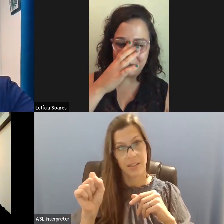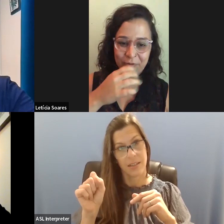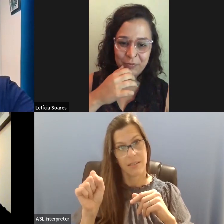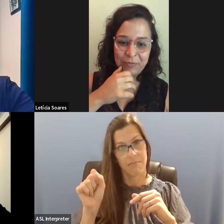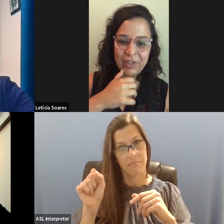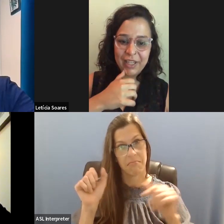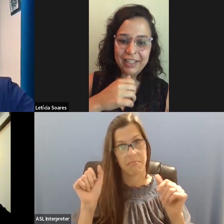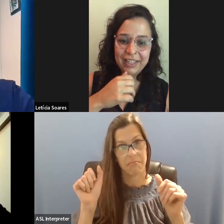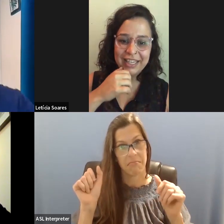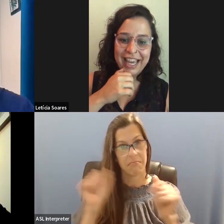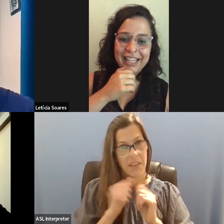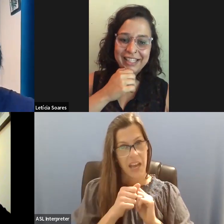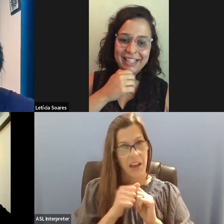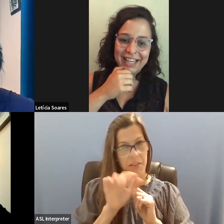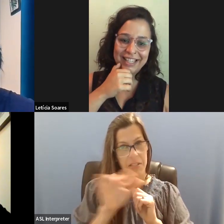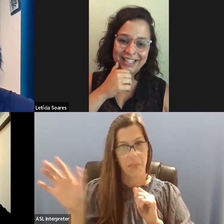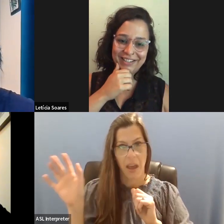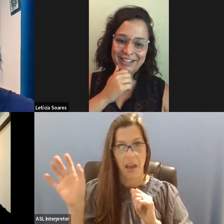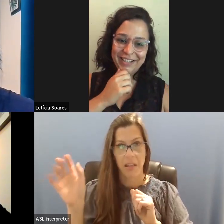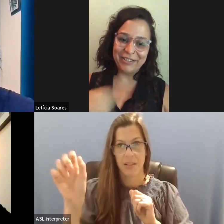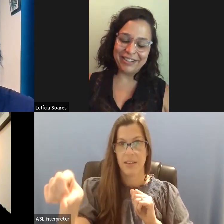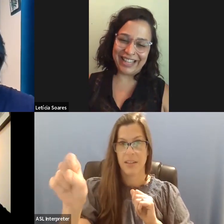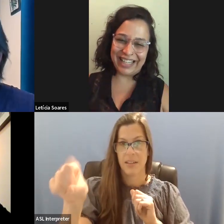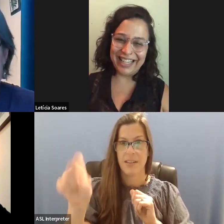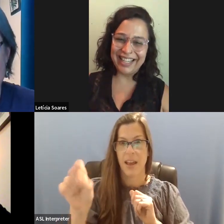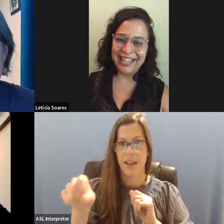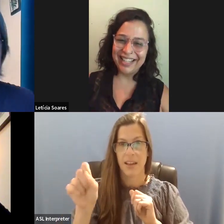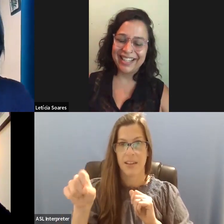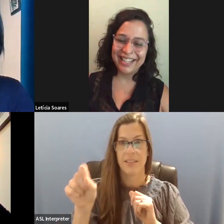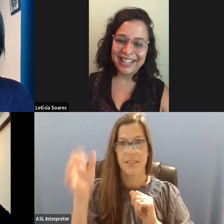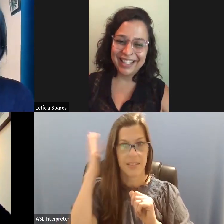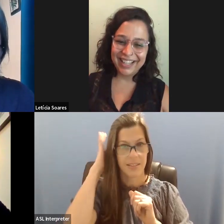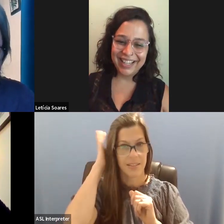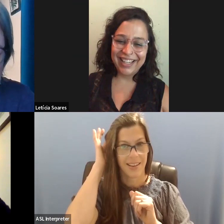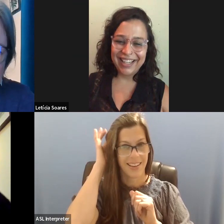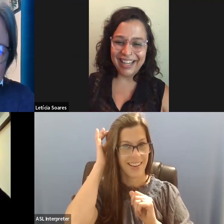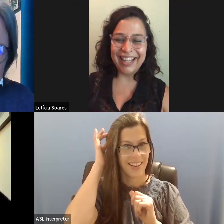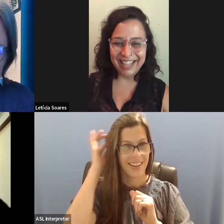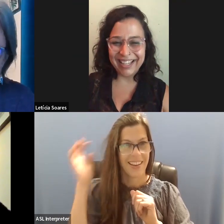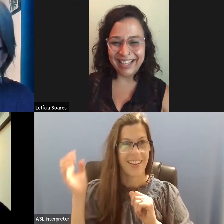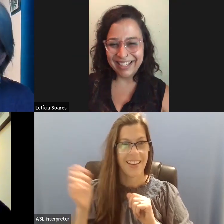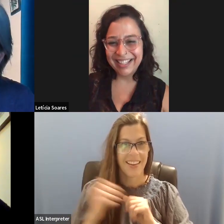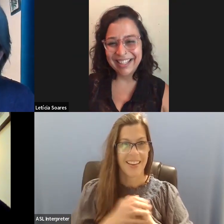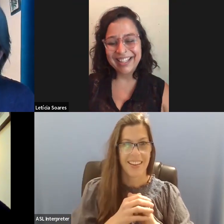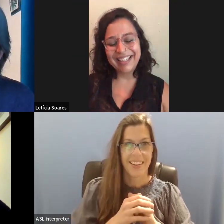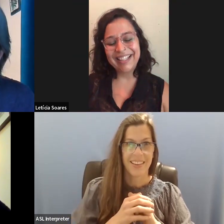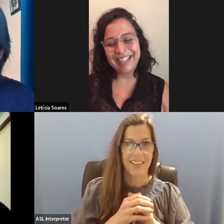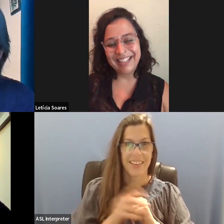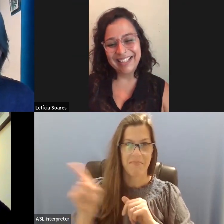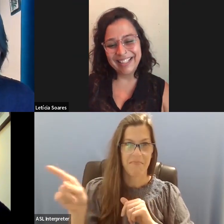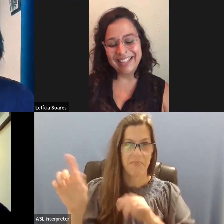-U. There we go. Yes. Yes. Perfect. I just followed you, L-E-I-C-I-A-S-U. On Twitter.